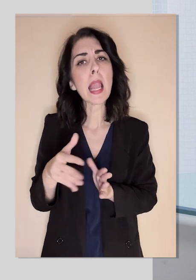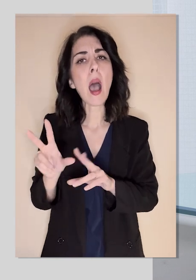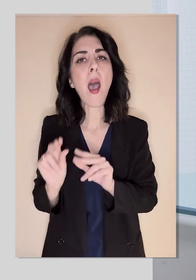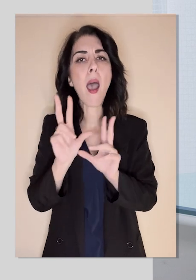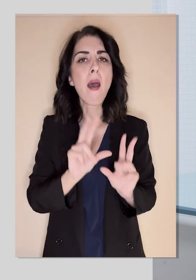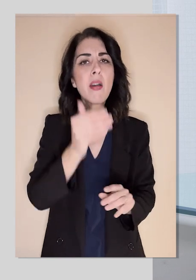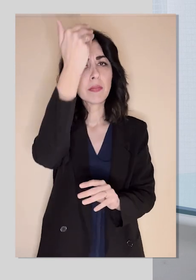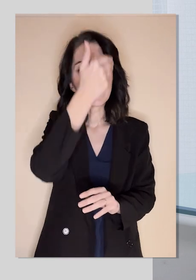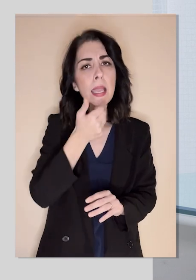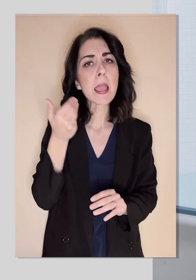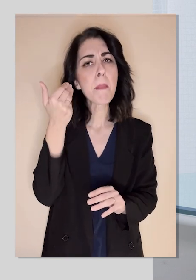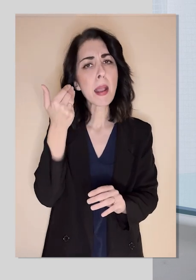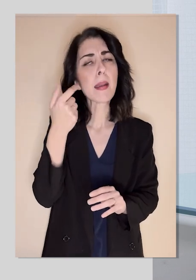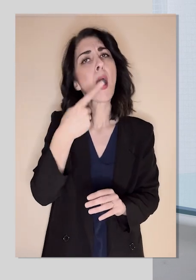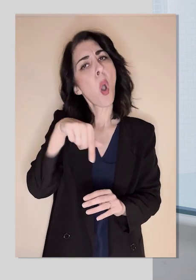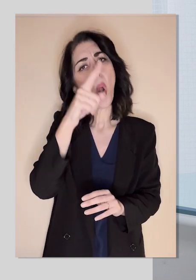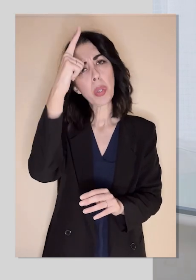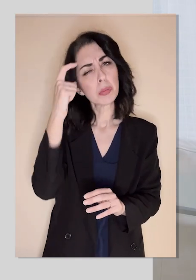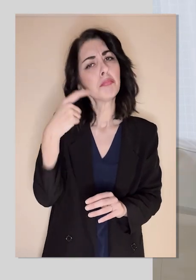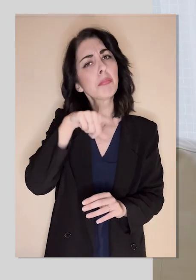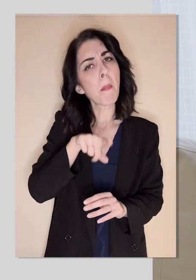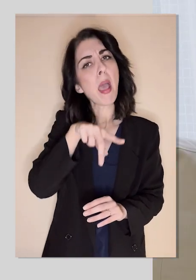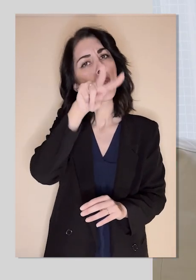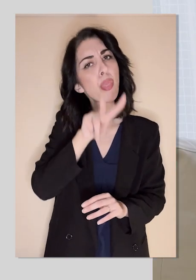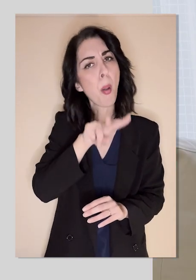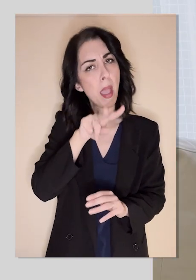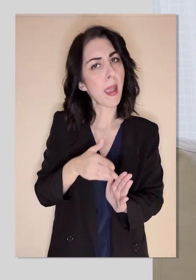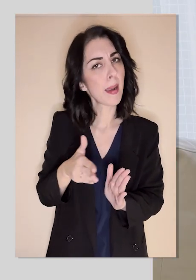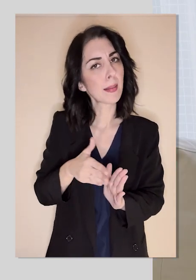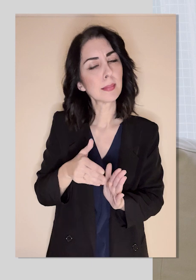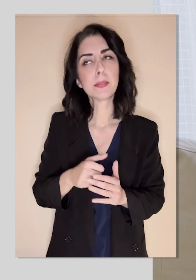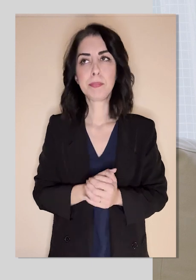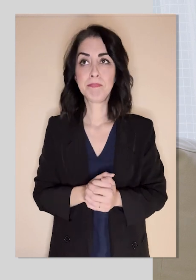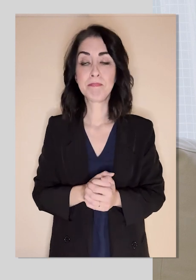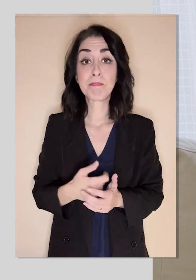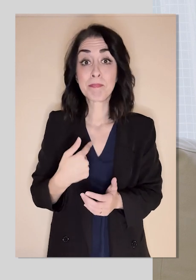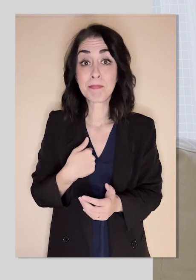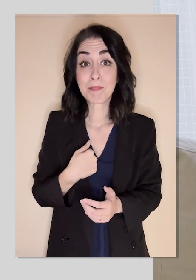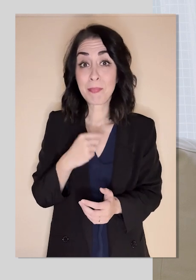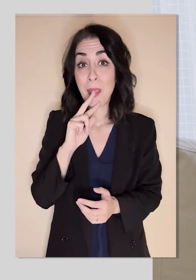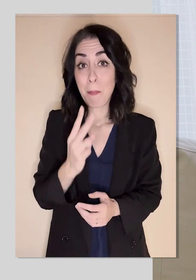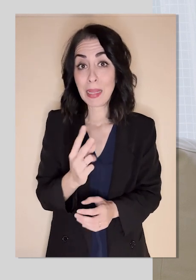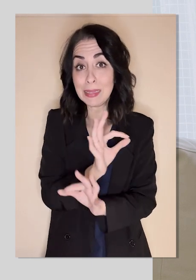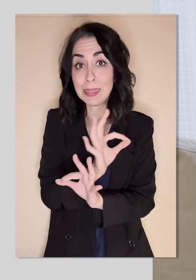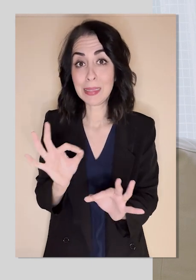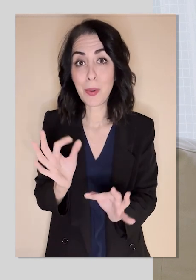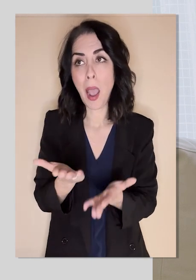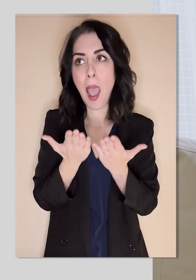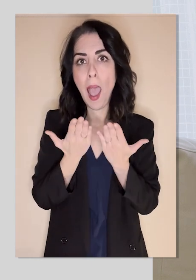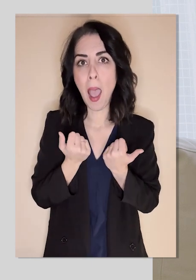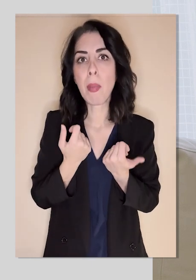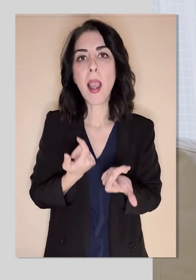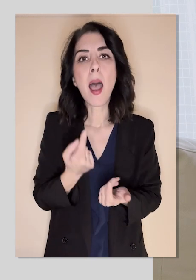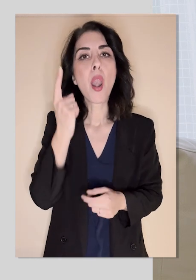we all know, like one day, two days? I'm not sure of the answer, but I think it's more the